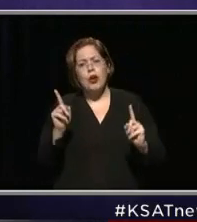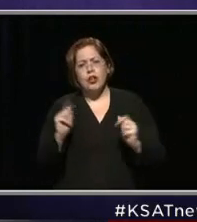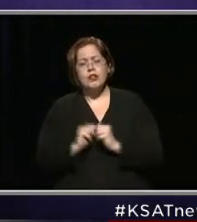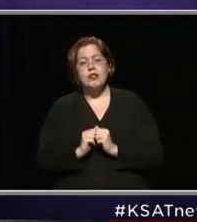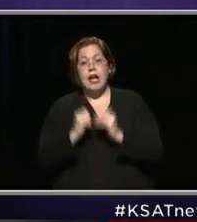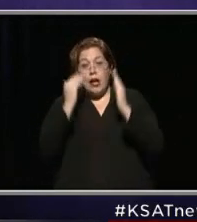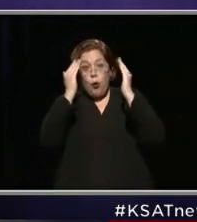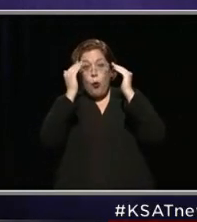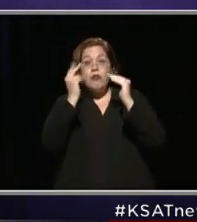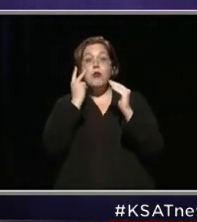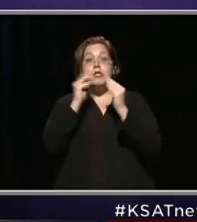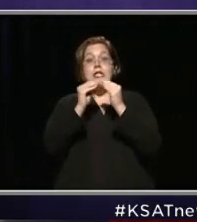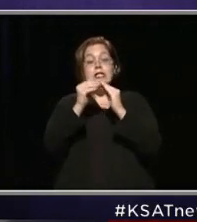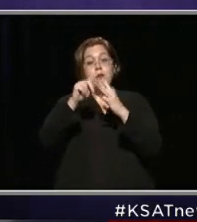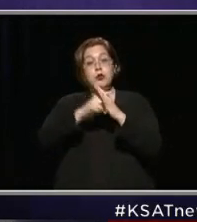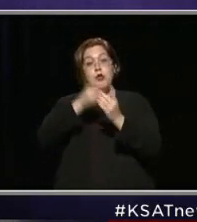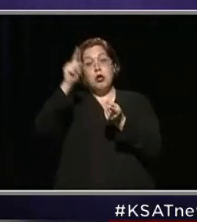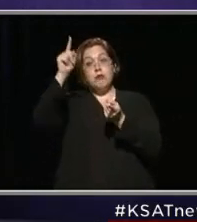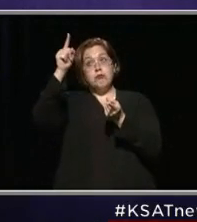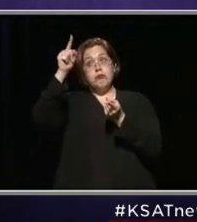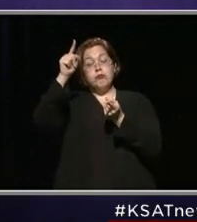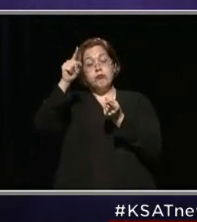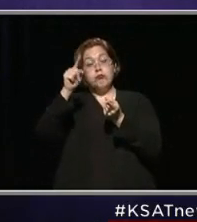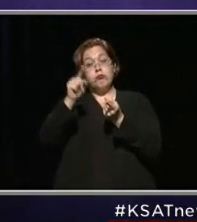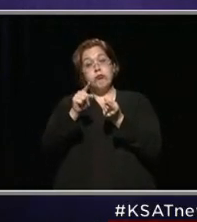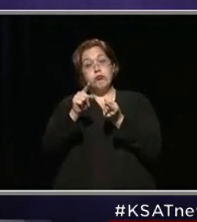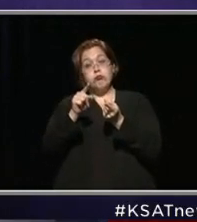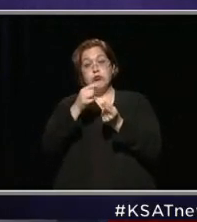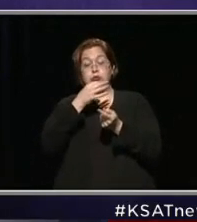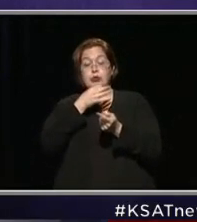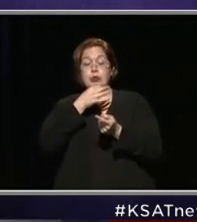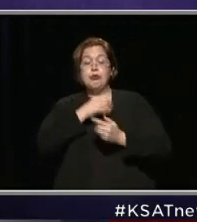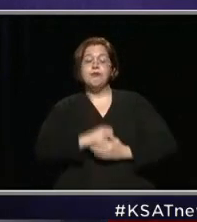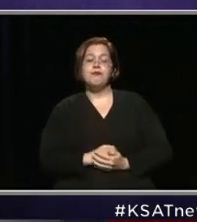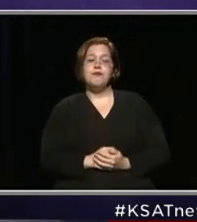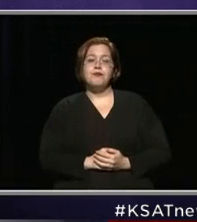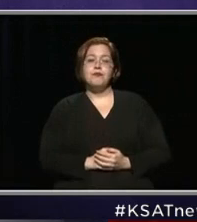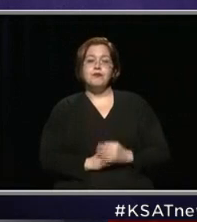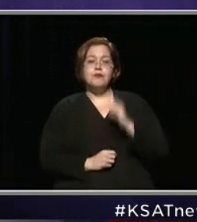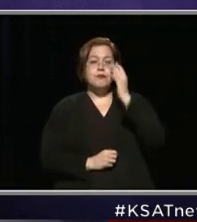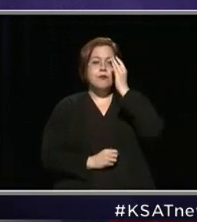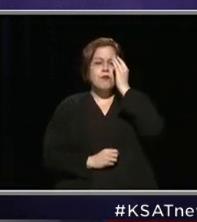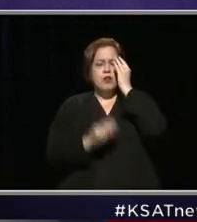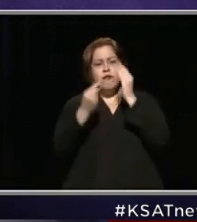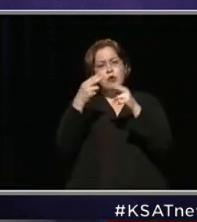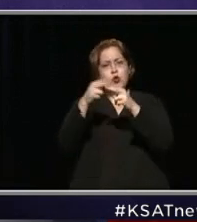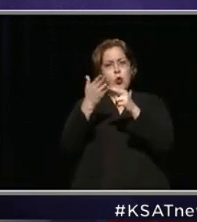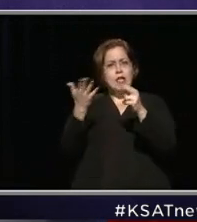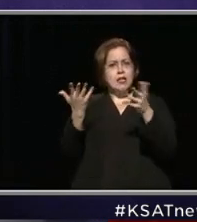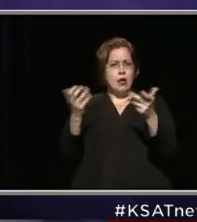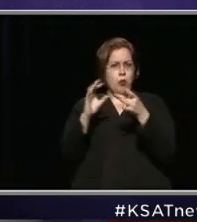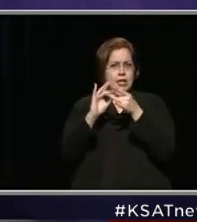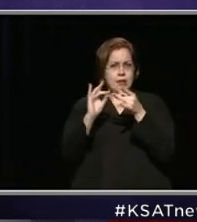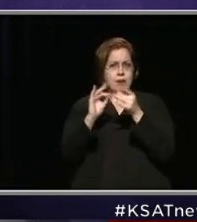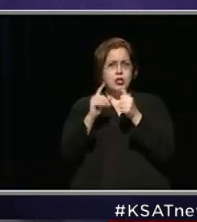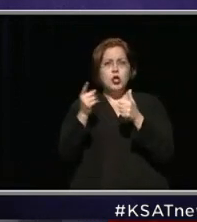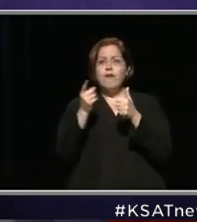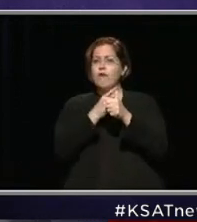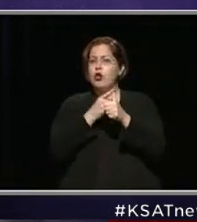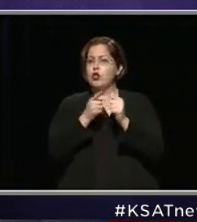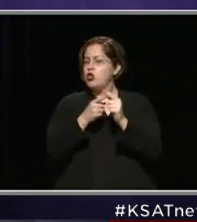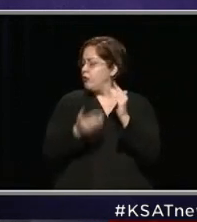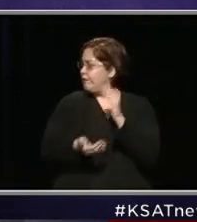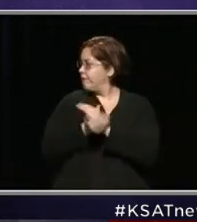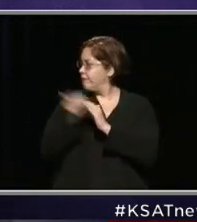we'll see these numbers start to dip in the coming days and weeks ahead. A couple quick things I wanted to mention. One is to piggyback